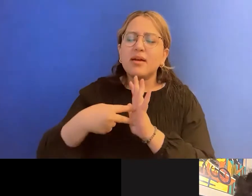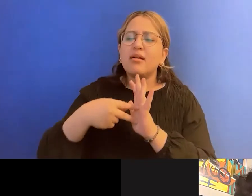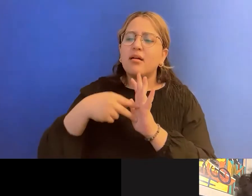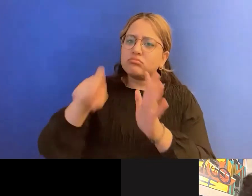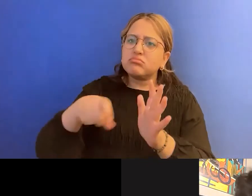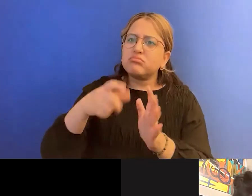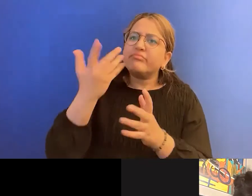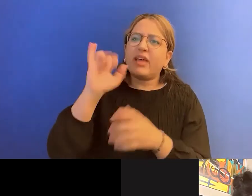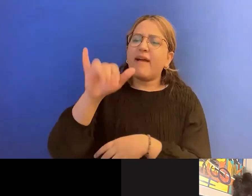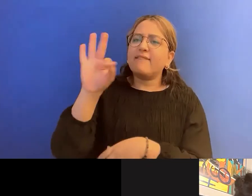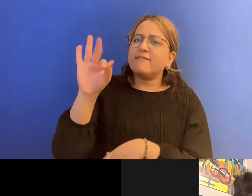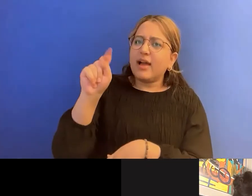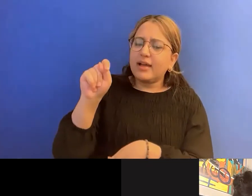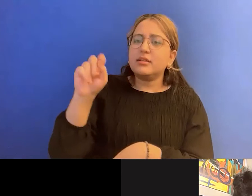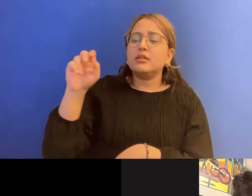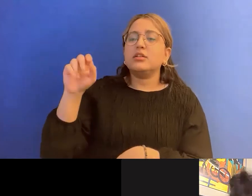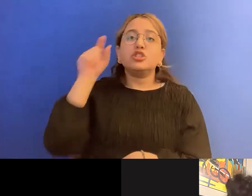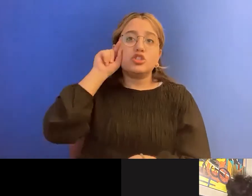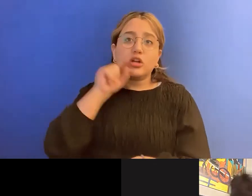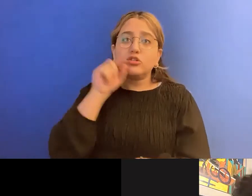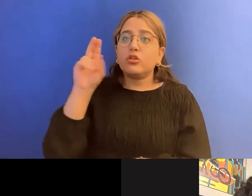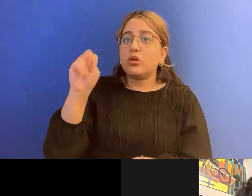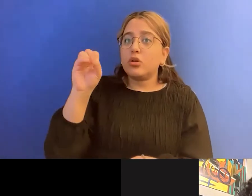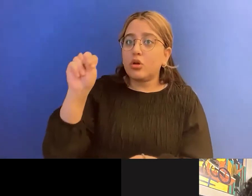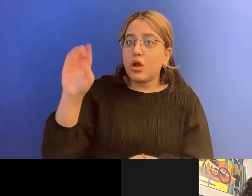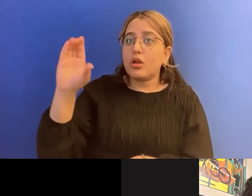-conforming person in Singapore?